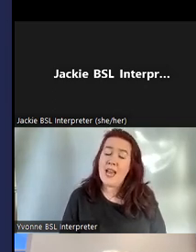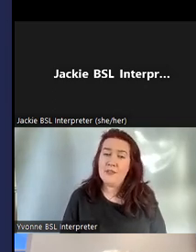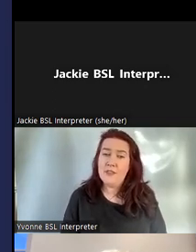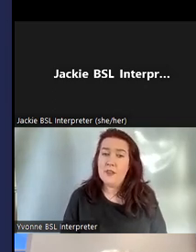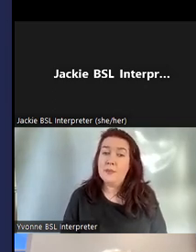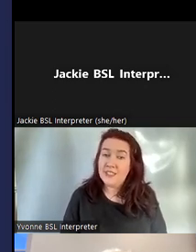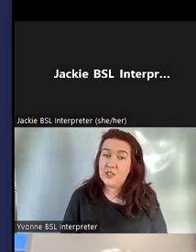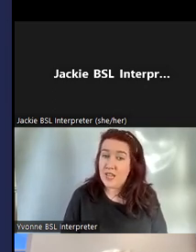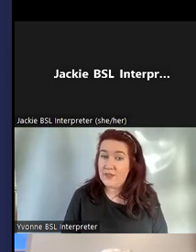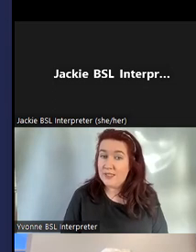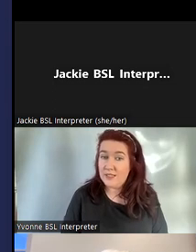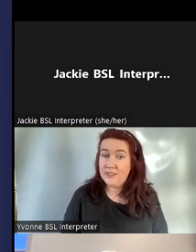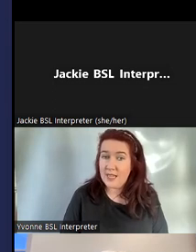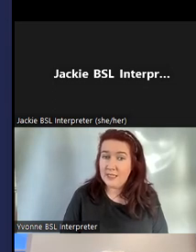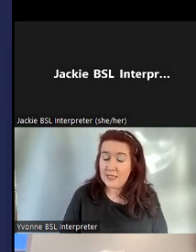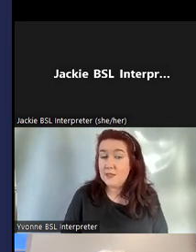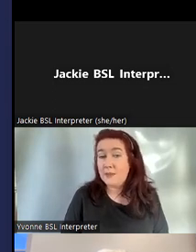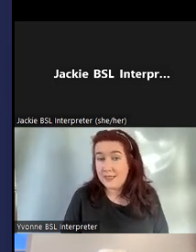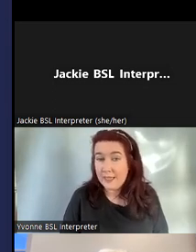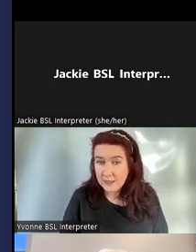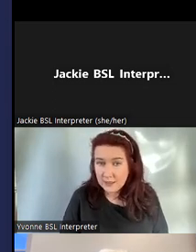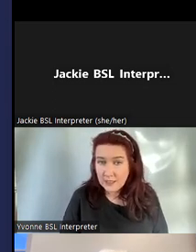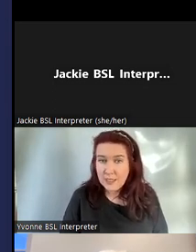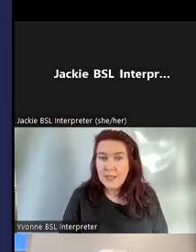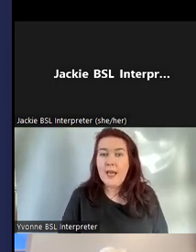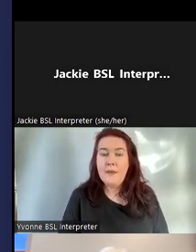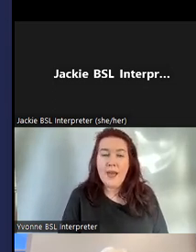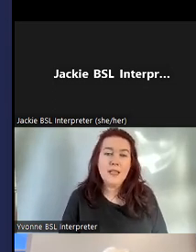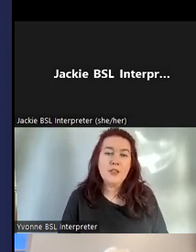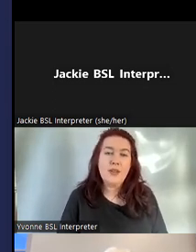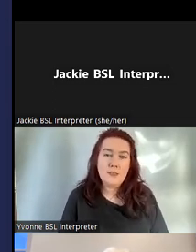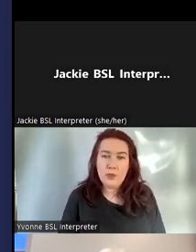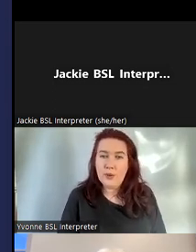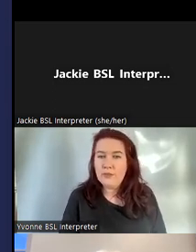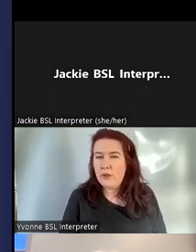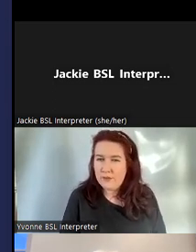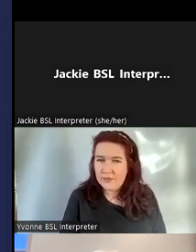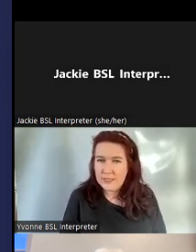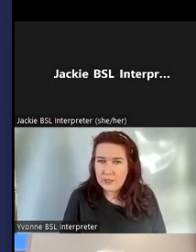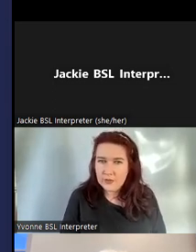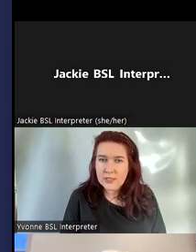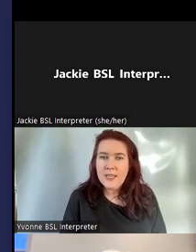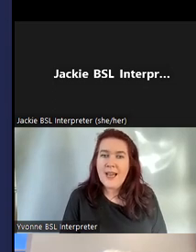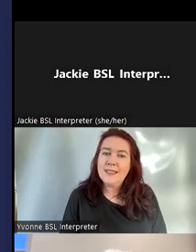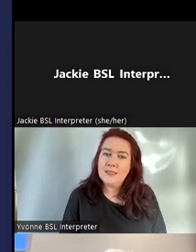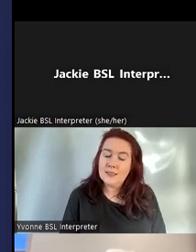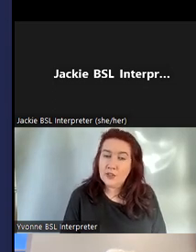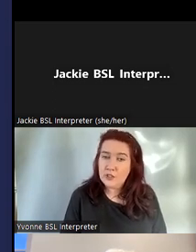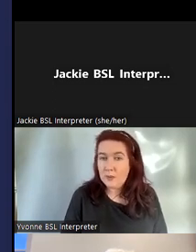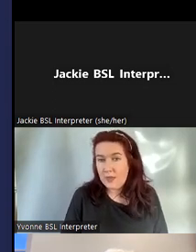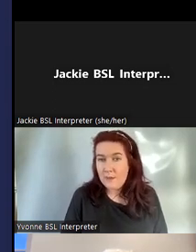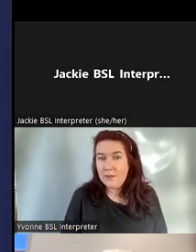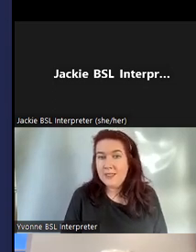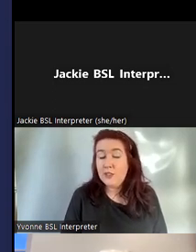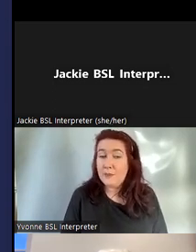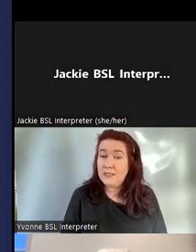already have the British Deaf History Society that's based in England that had already been going for around 15 years and in discussions